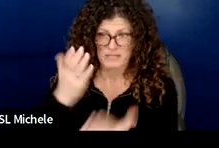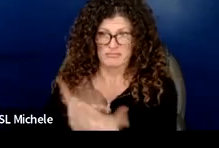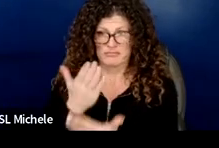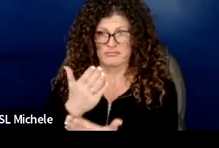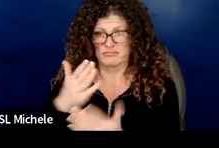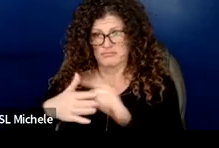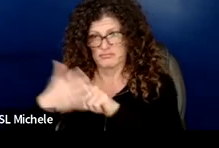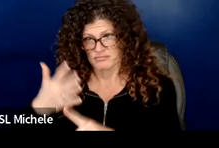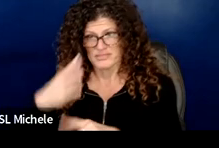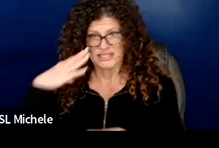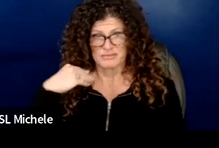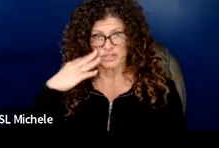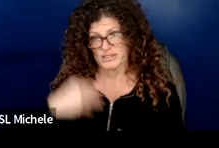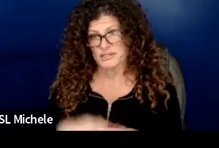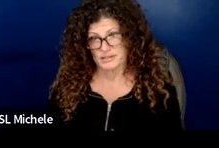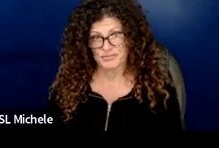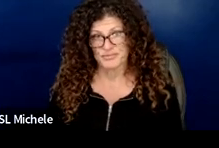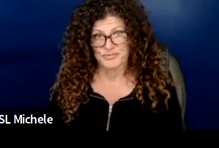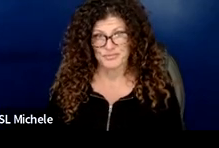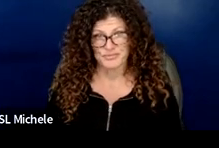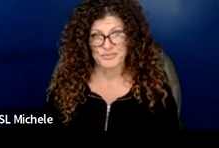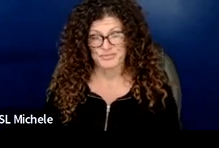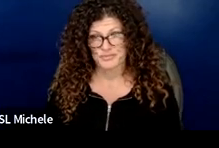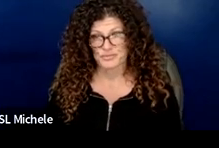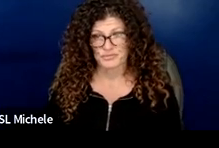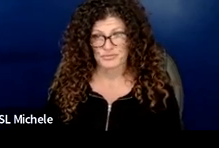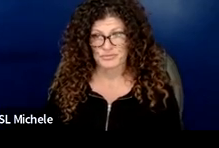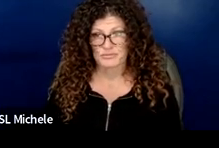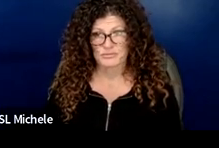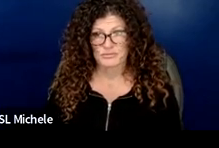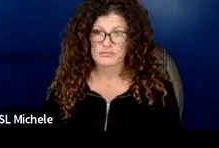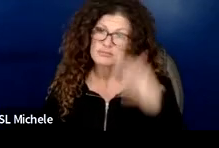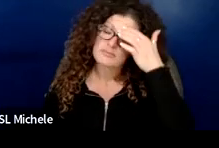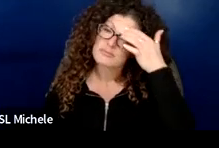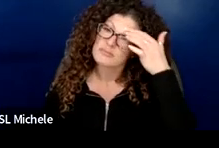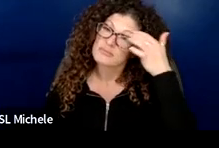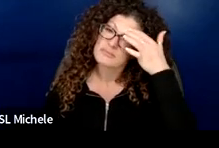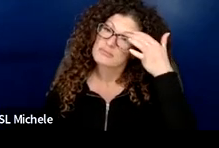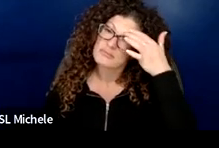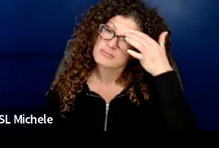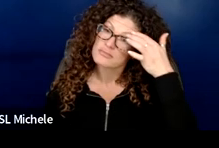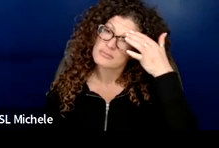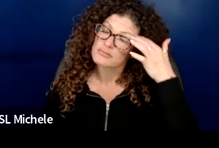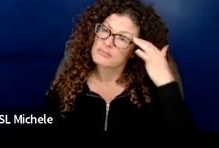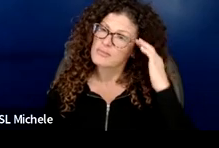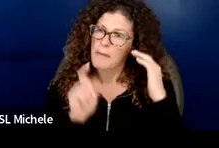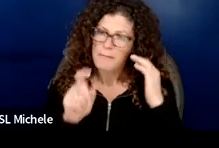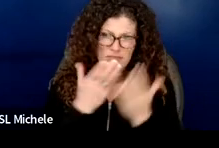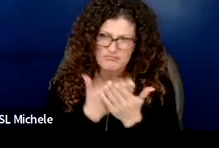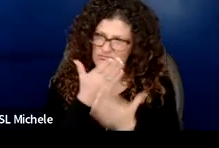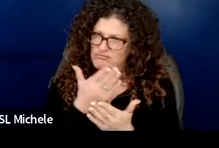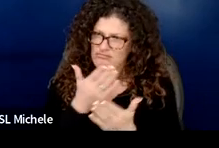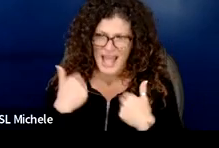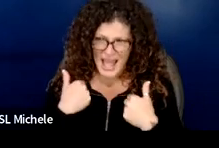experiences and um and and and and organizational um acumen um would address